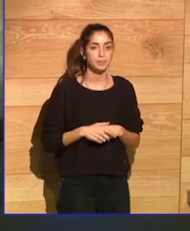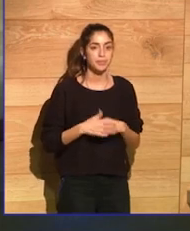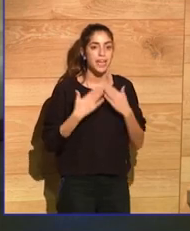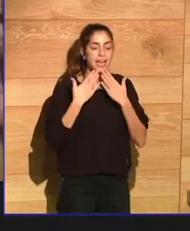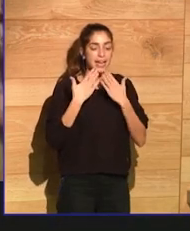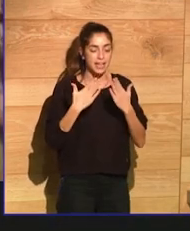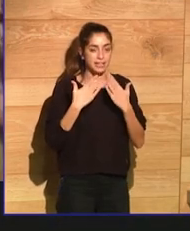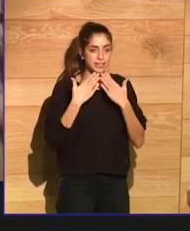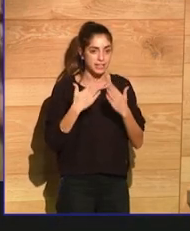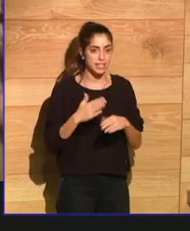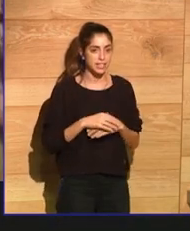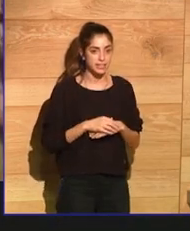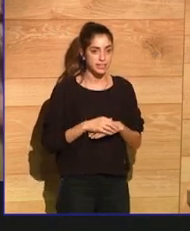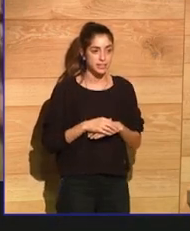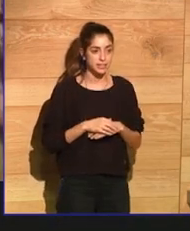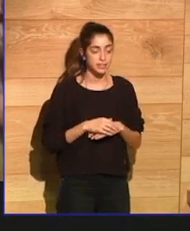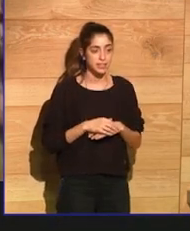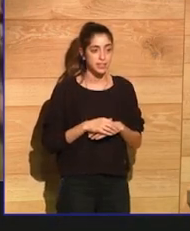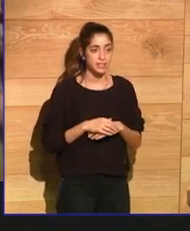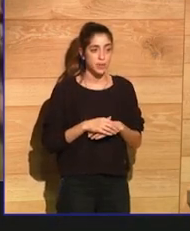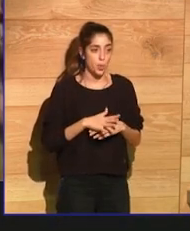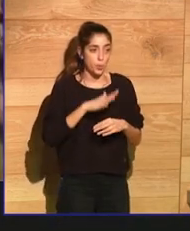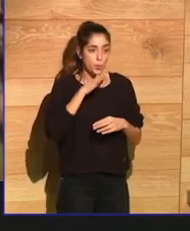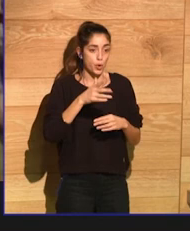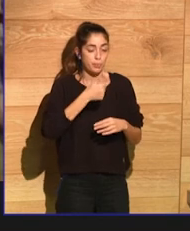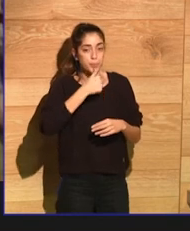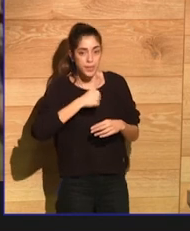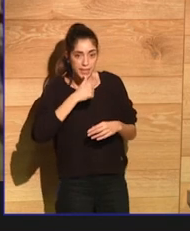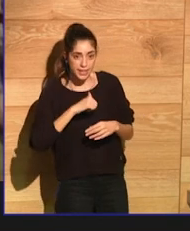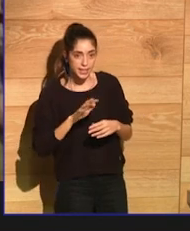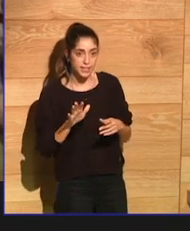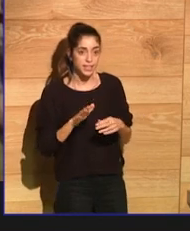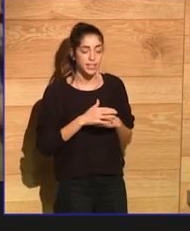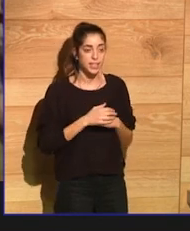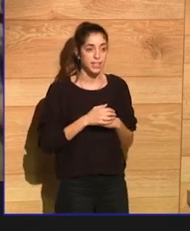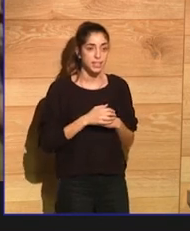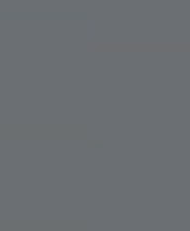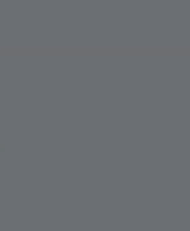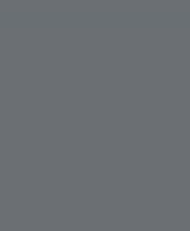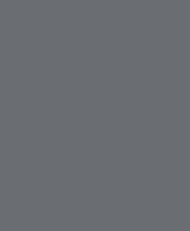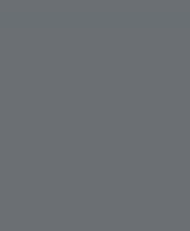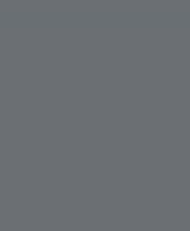all of your patience. I'm so sorry I failed you last week. Thank you.